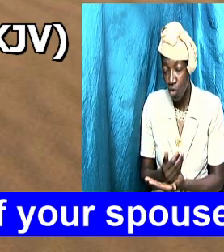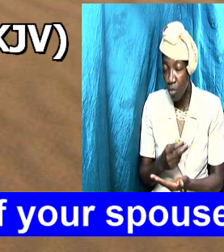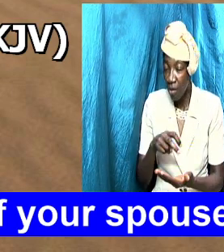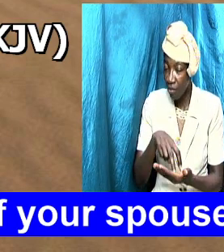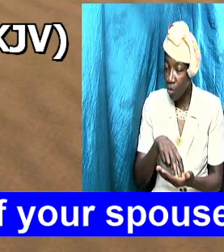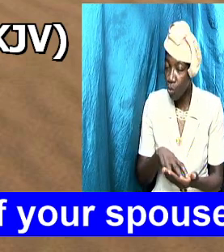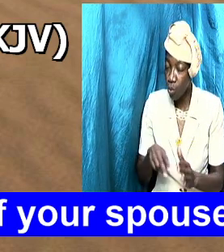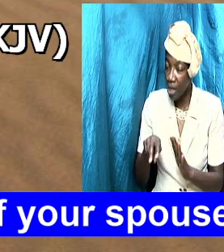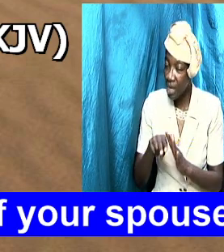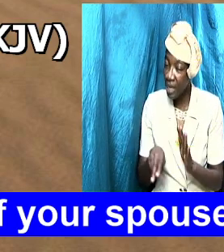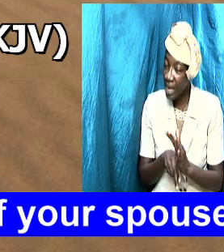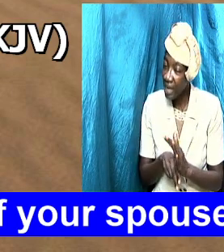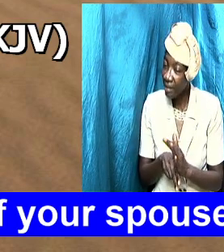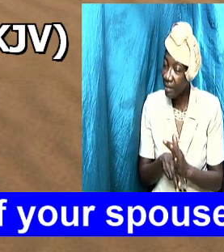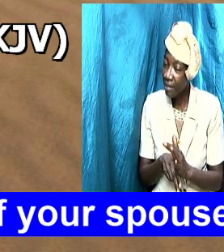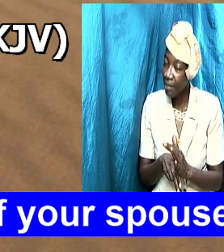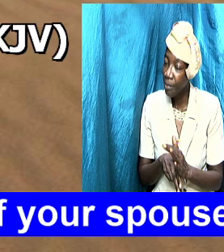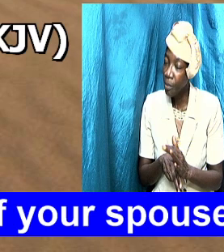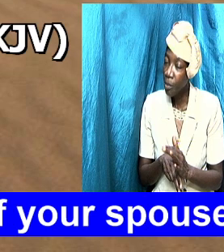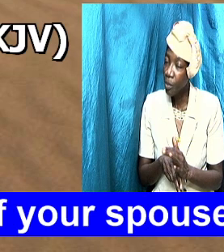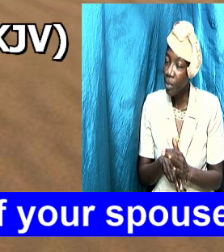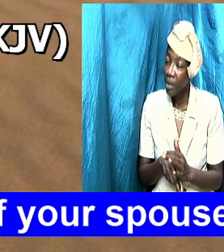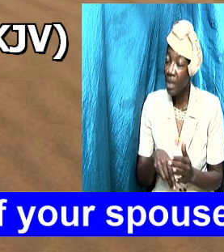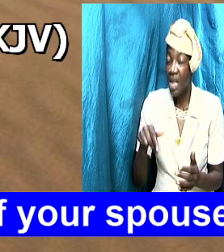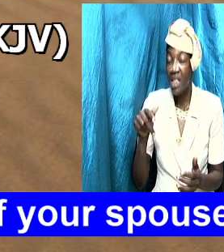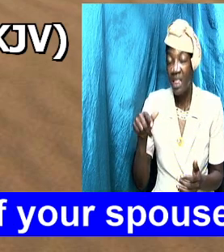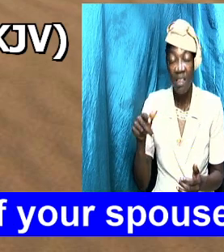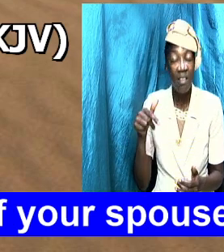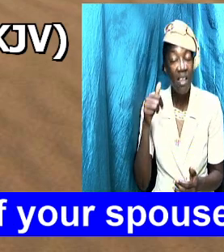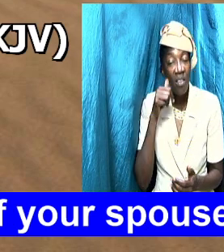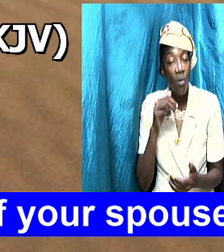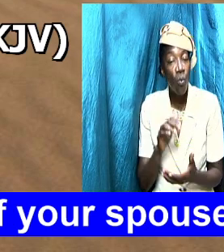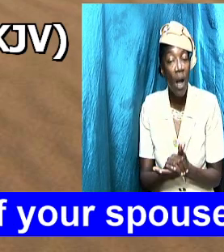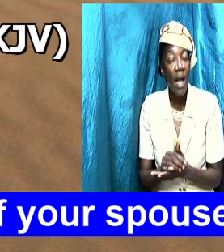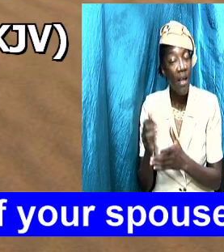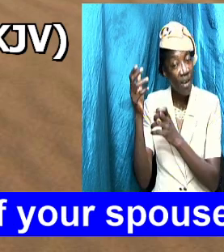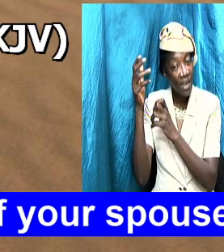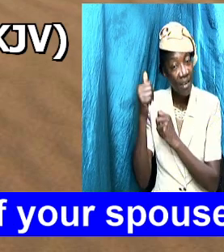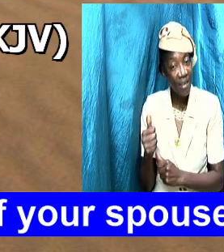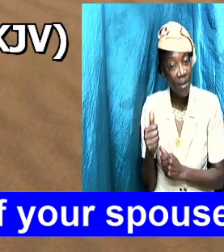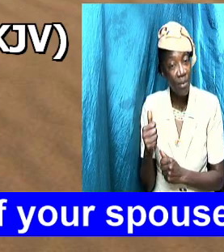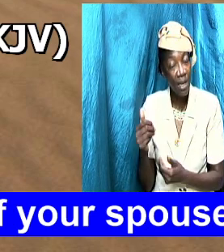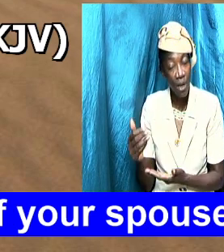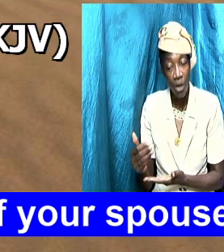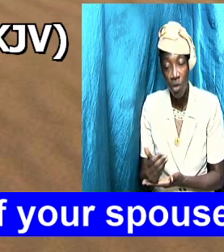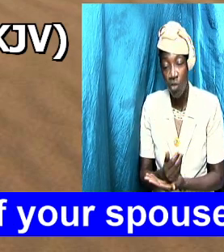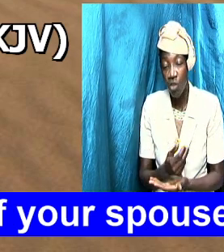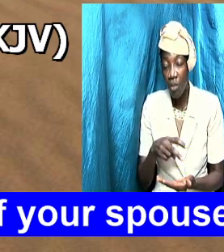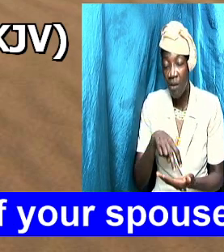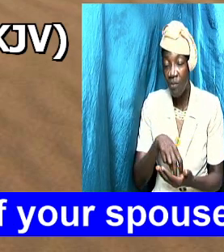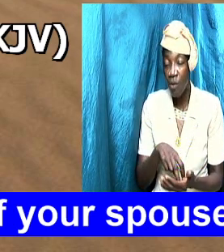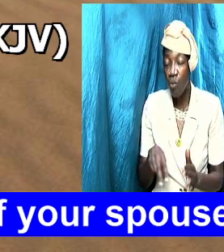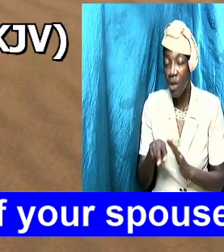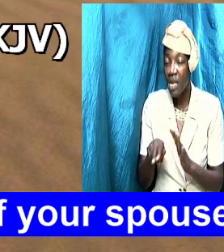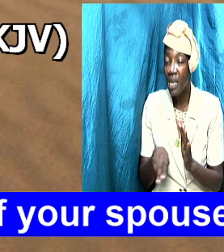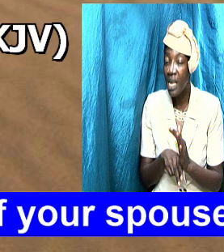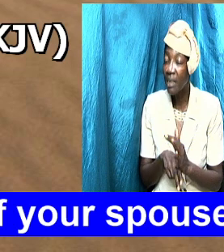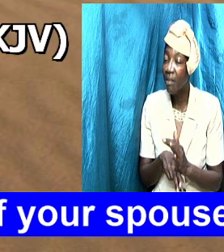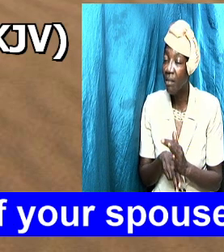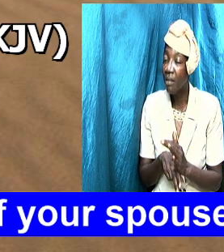in your wife or the negative things and this is wives accepting some of the weaknesses or negative